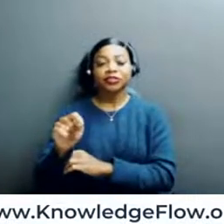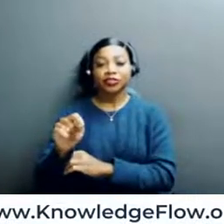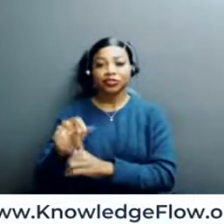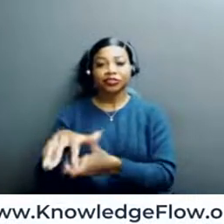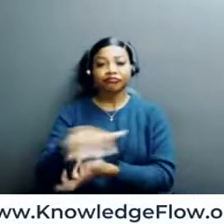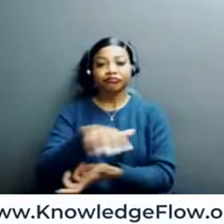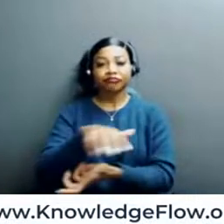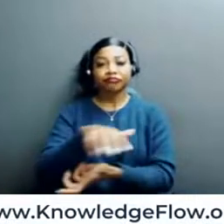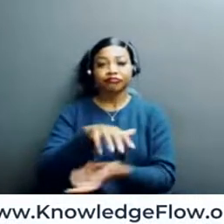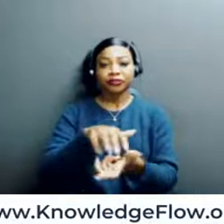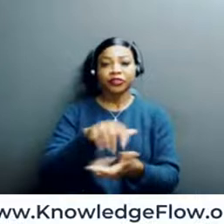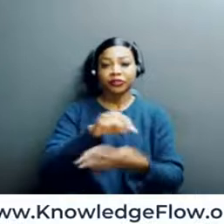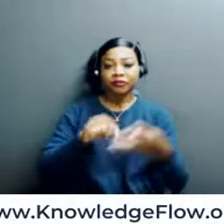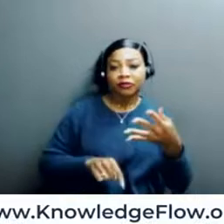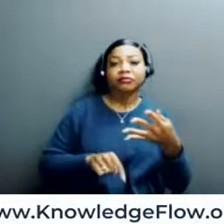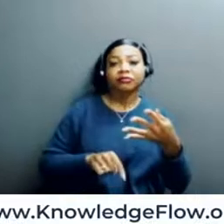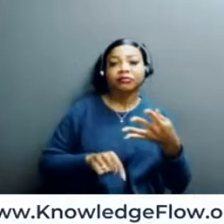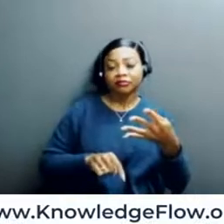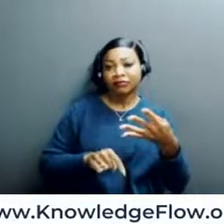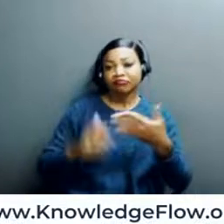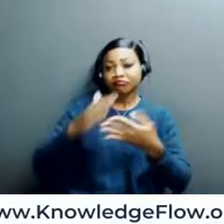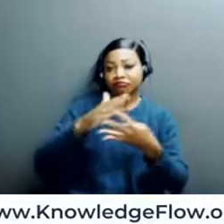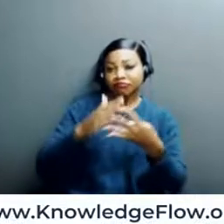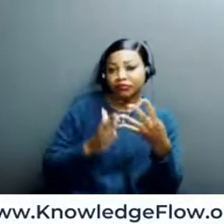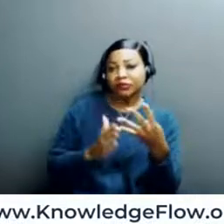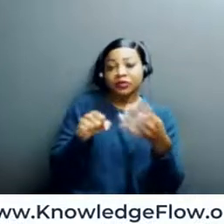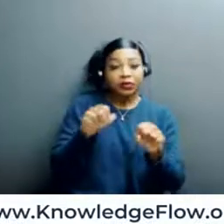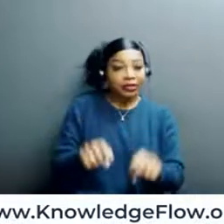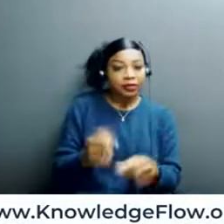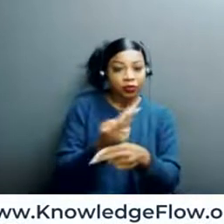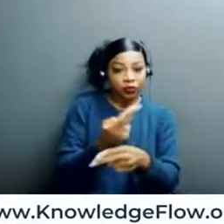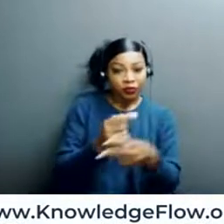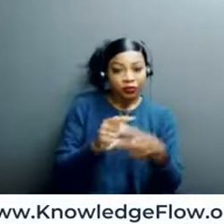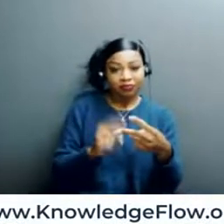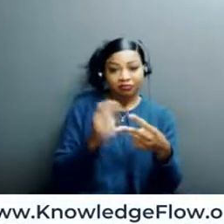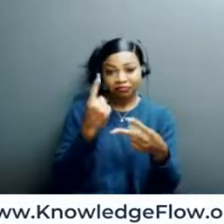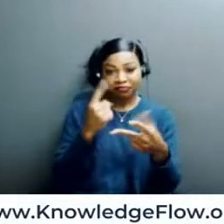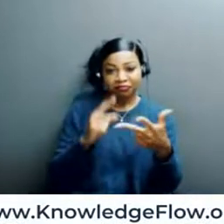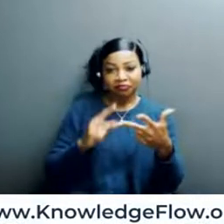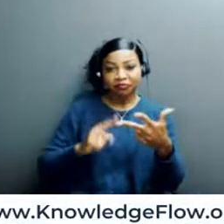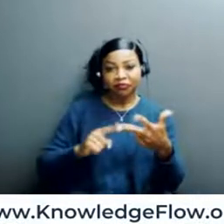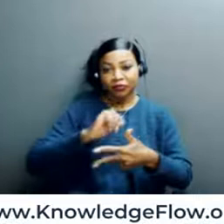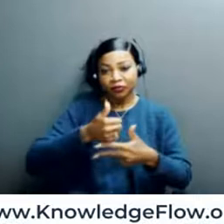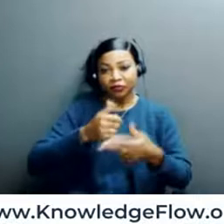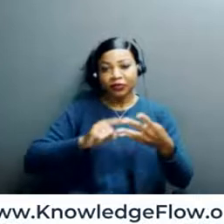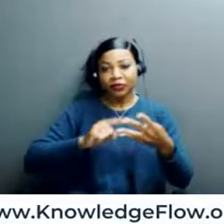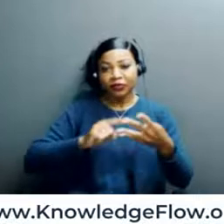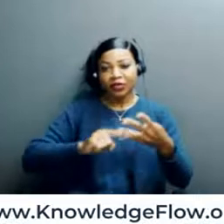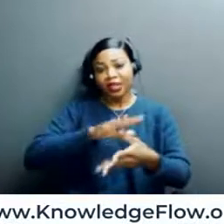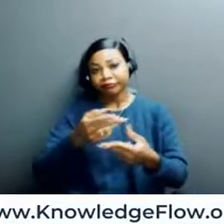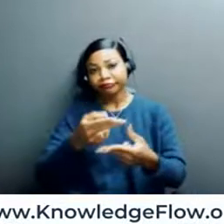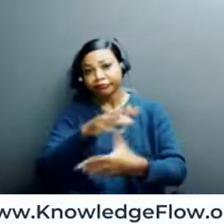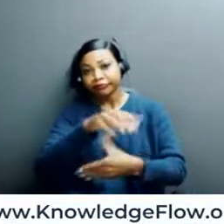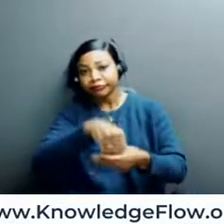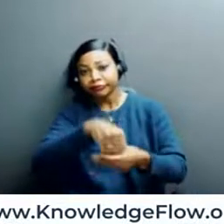four key things that they know they to be able to use, understand, create and engage with technology. So that's what